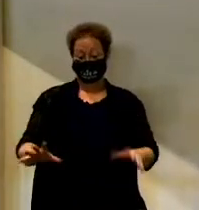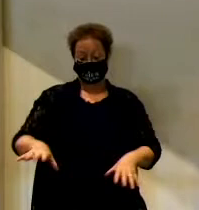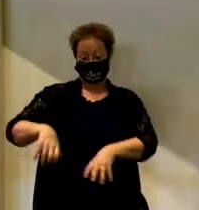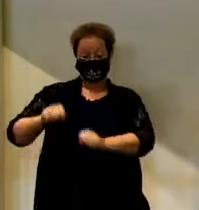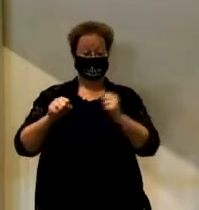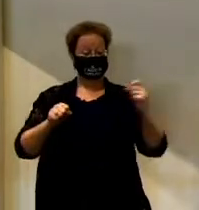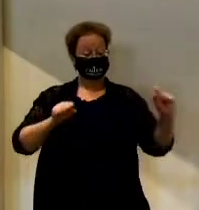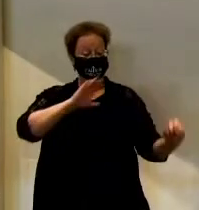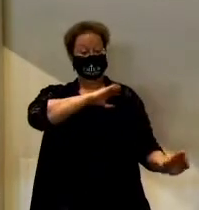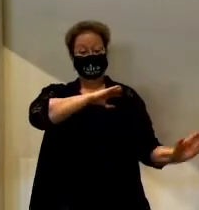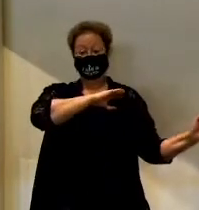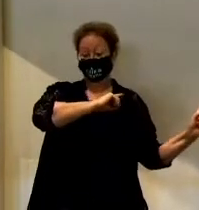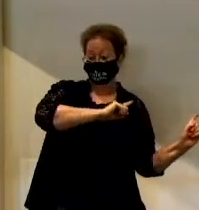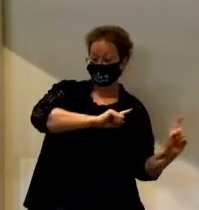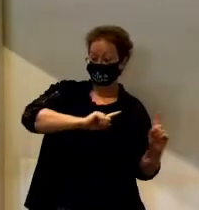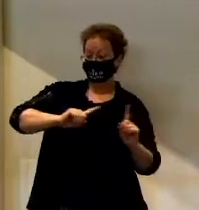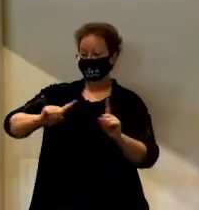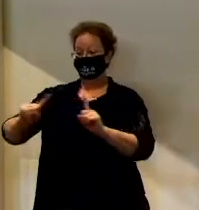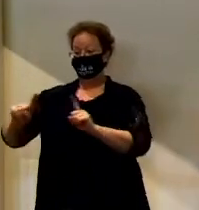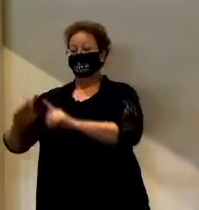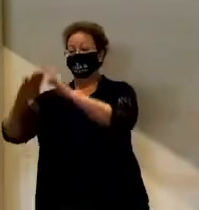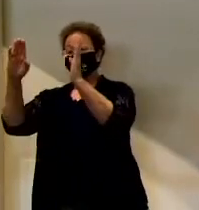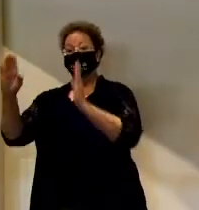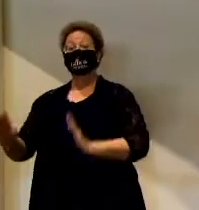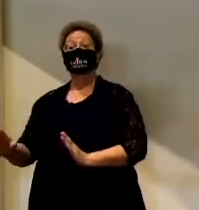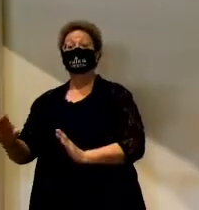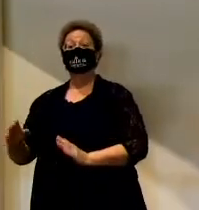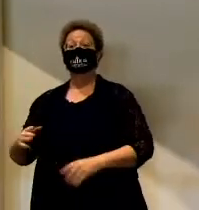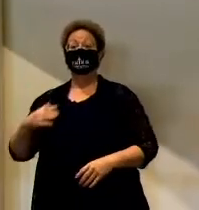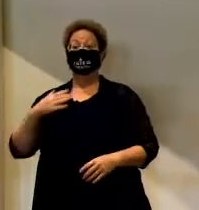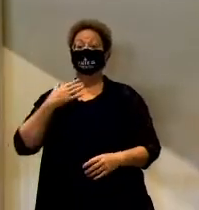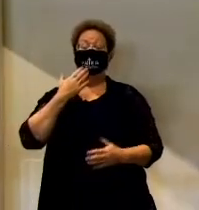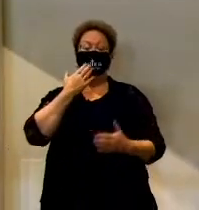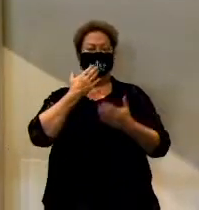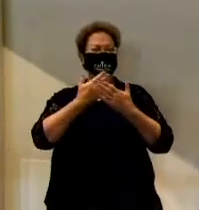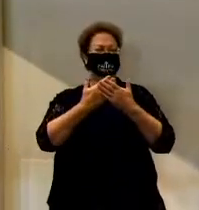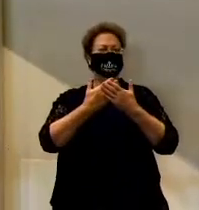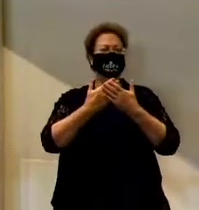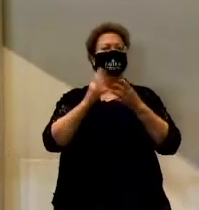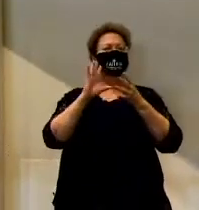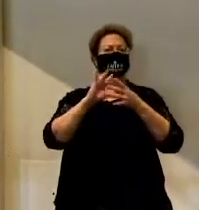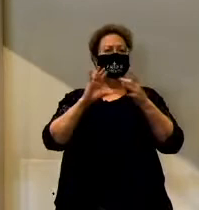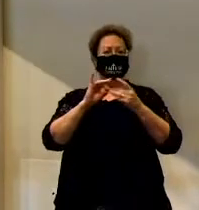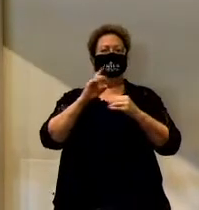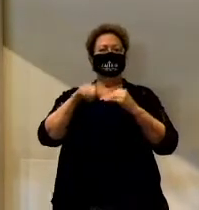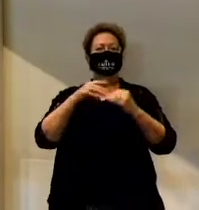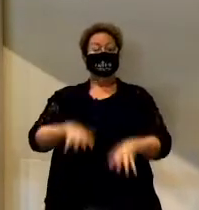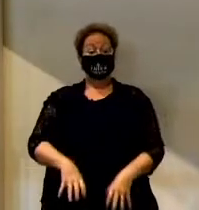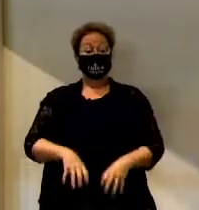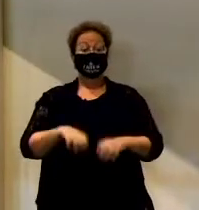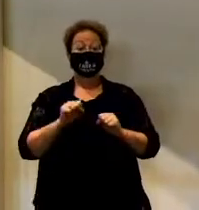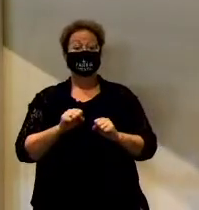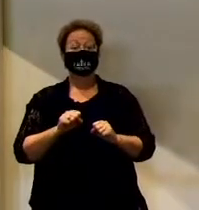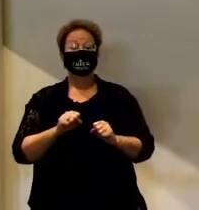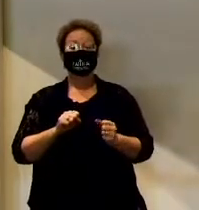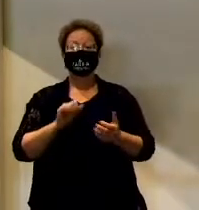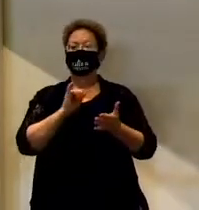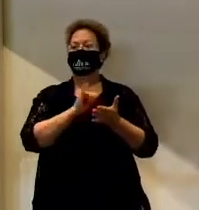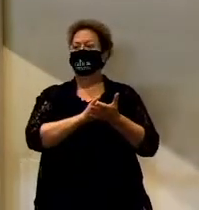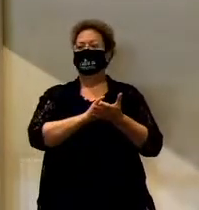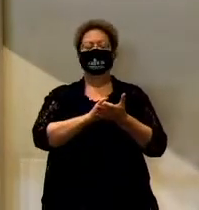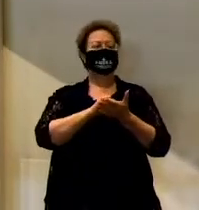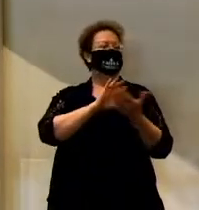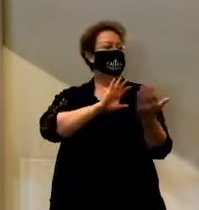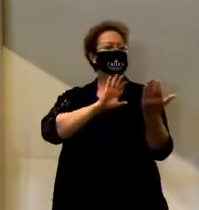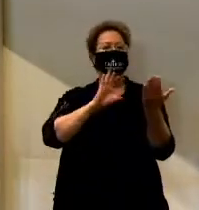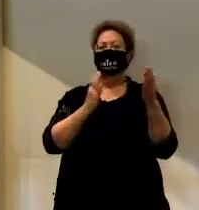mansion with him. It was just a real heartwarming story about adoption. And yet that story doesn't even come